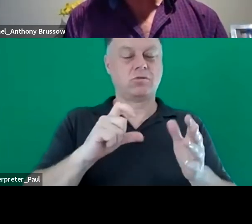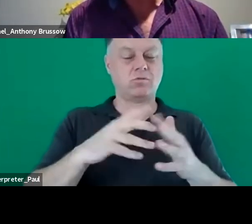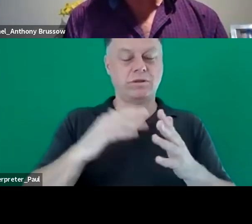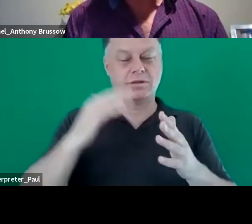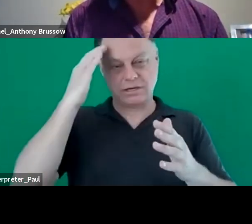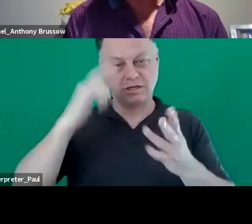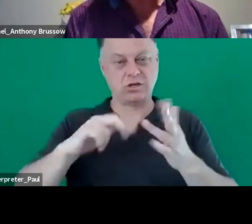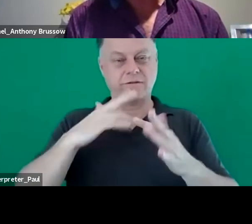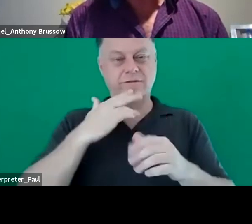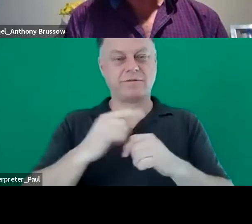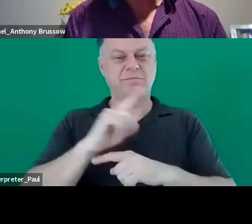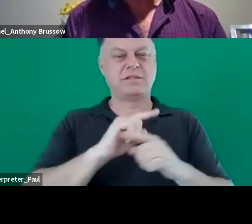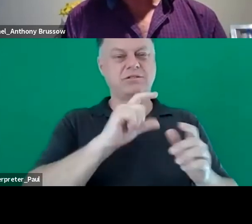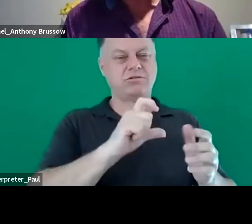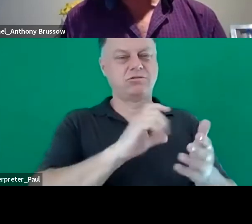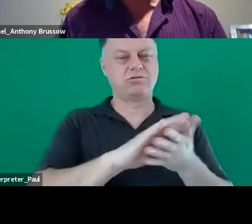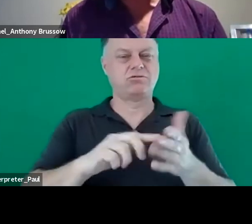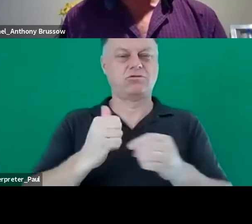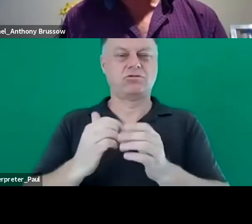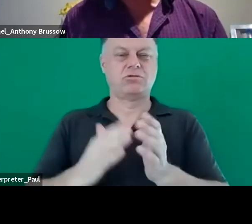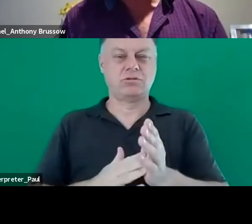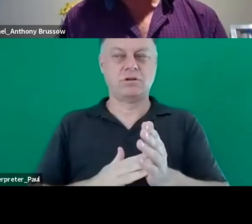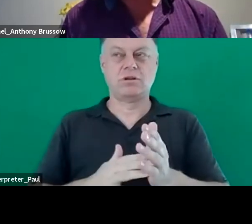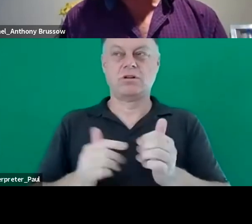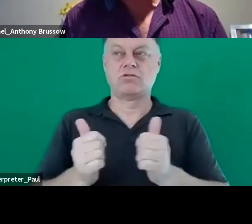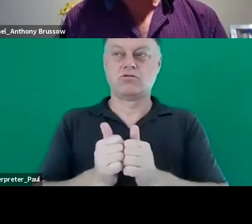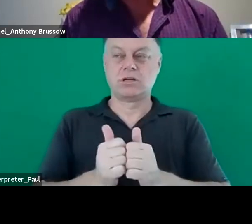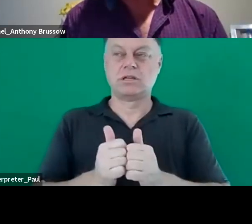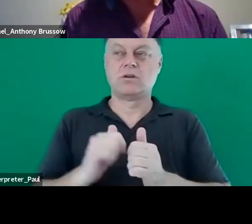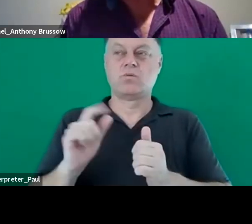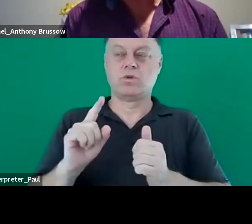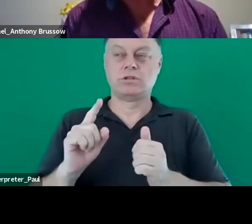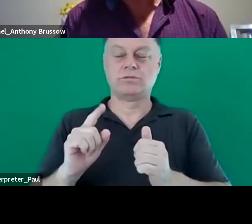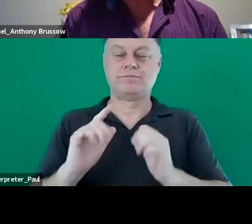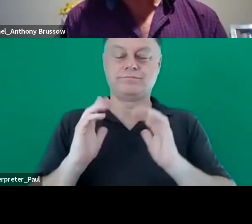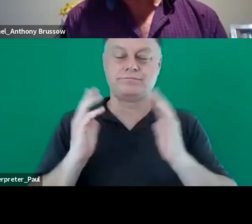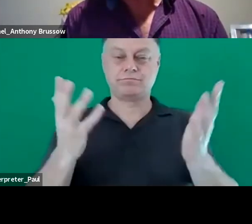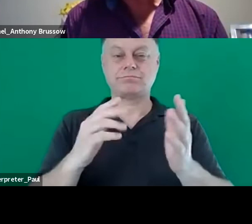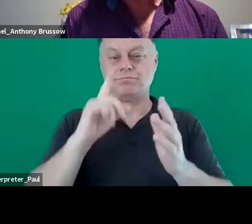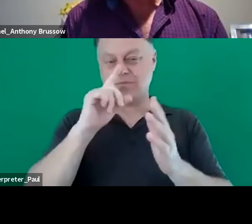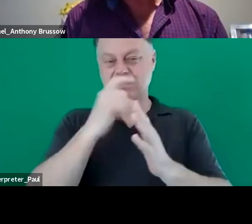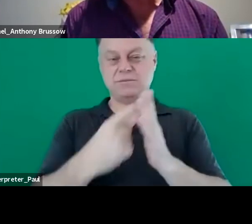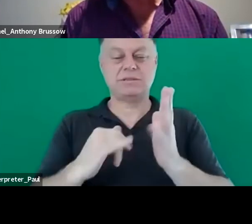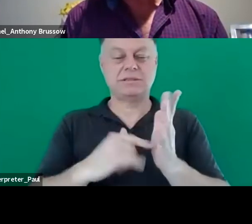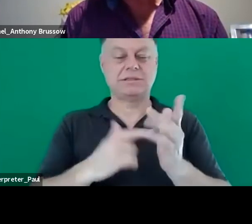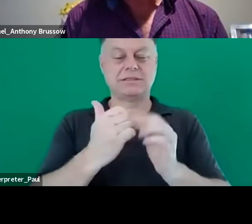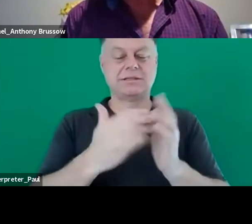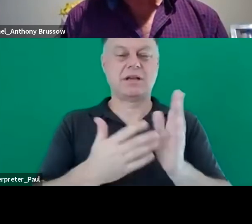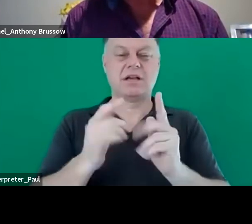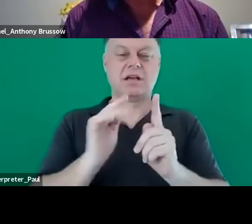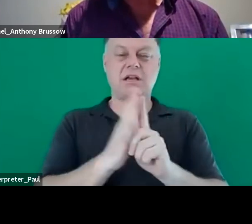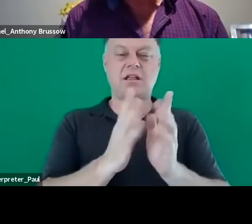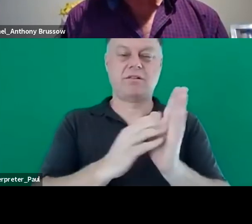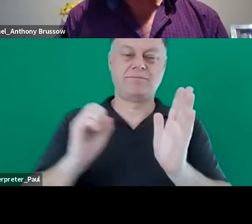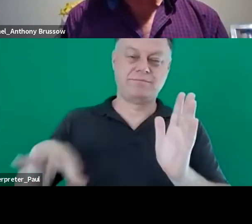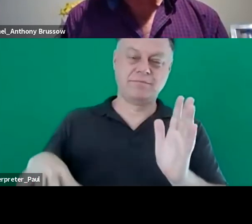um agreed to remove stigma of people with disabilities and earlier this year a couple months ago sorry